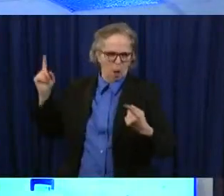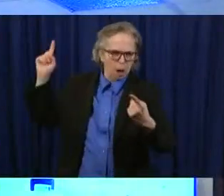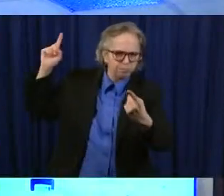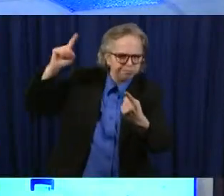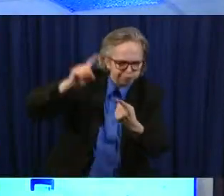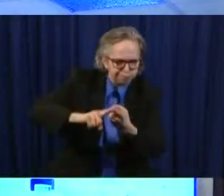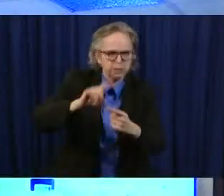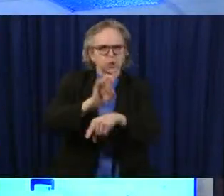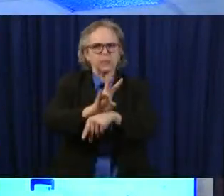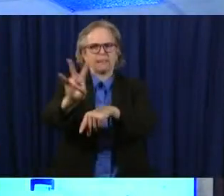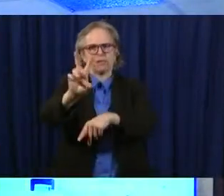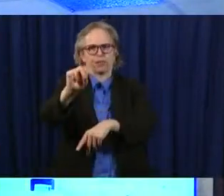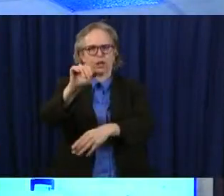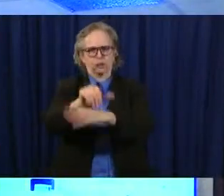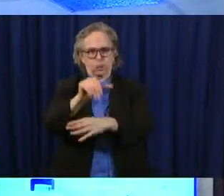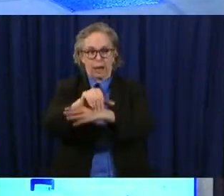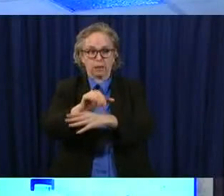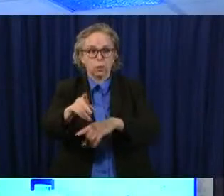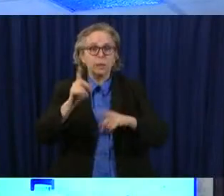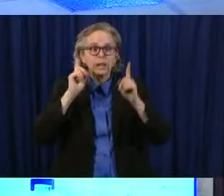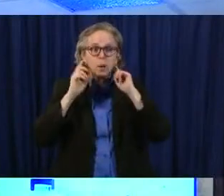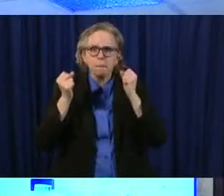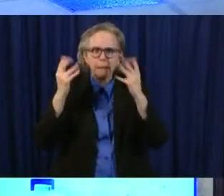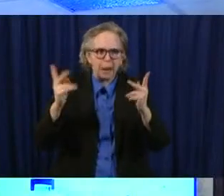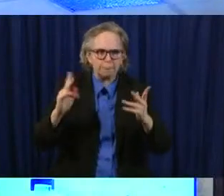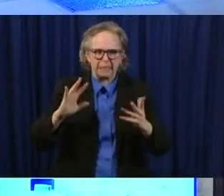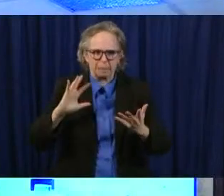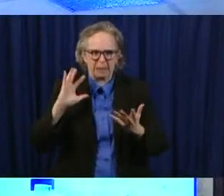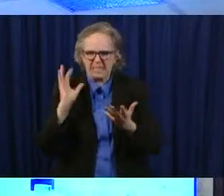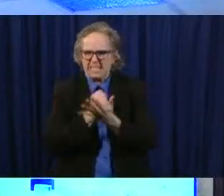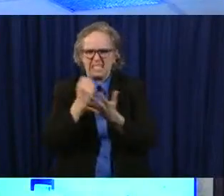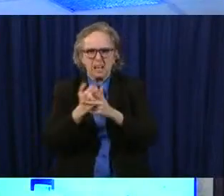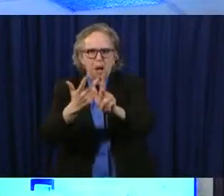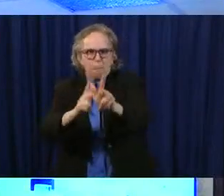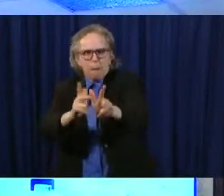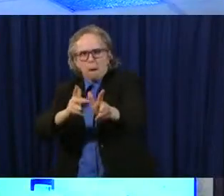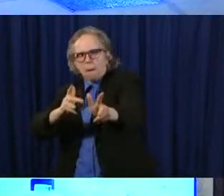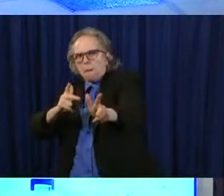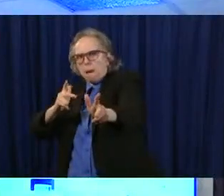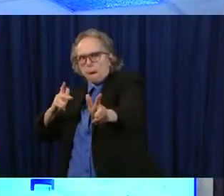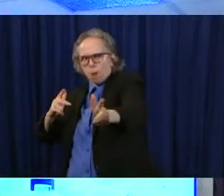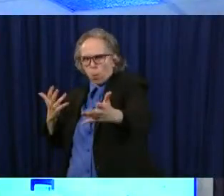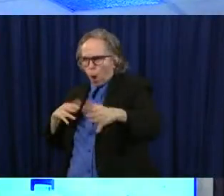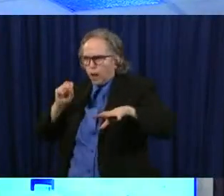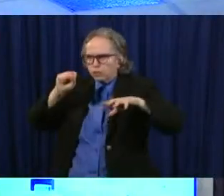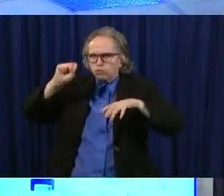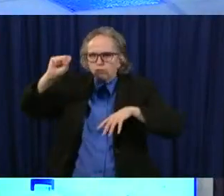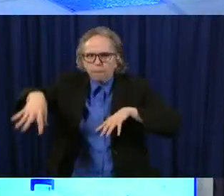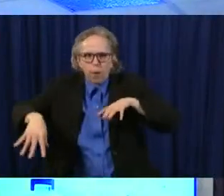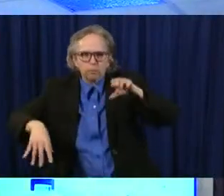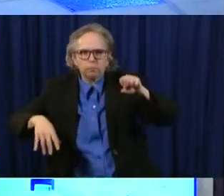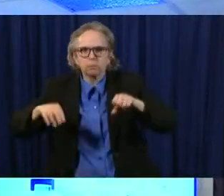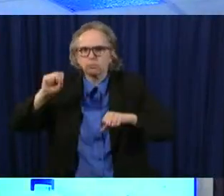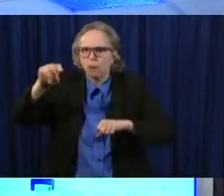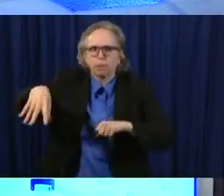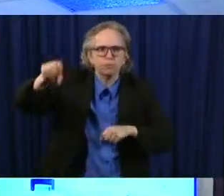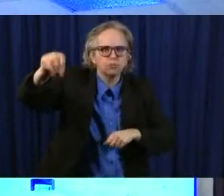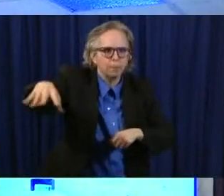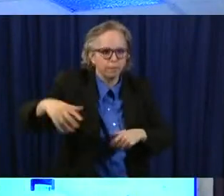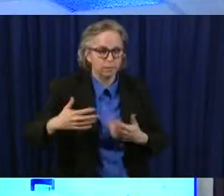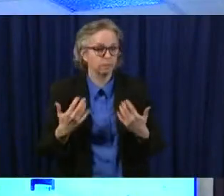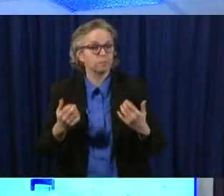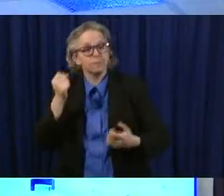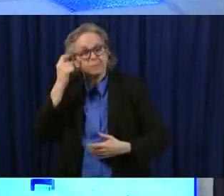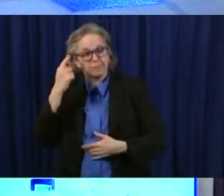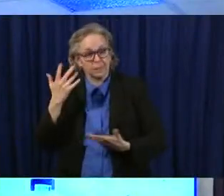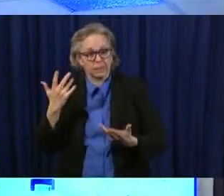hearing that a lot of people are we've had counties where there's a sheriff's deputy out there directing traffic because there's so many cars coming in the parking lot to drop off ballots that's a good